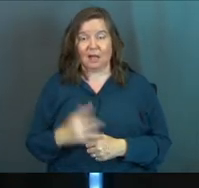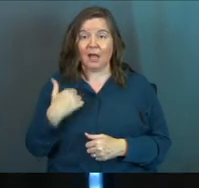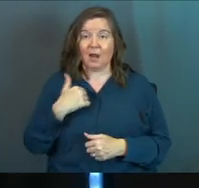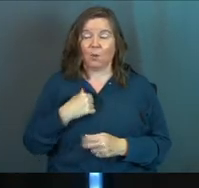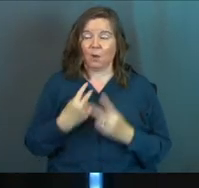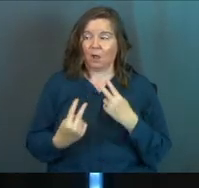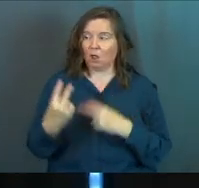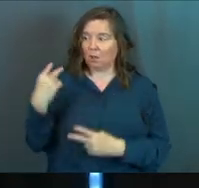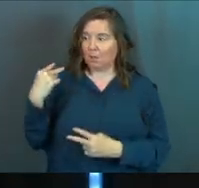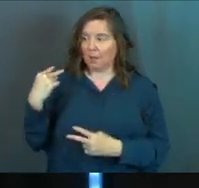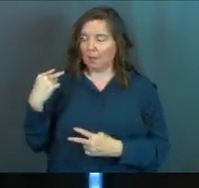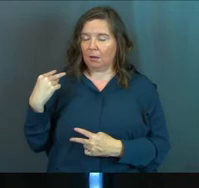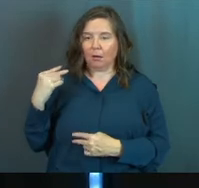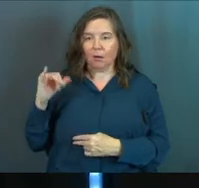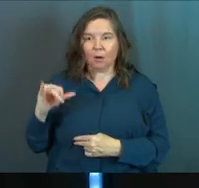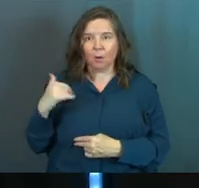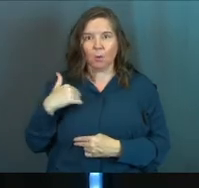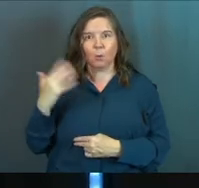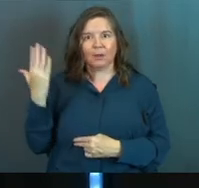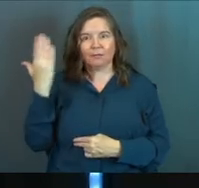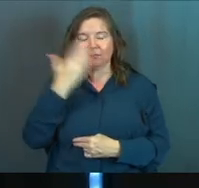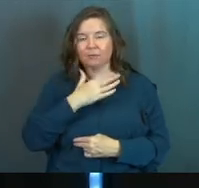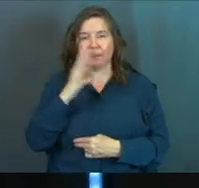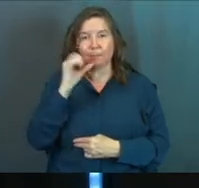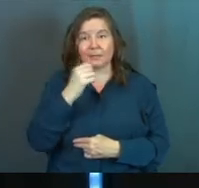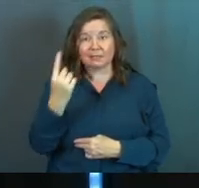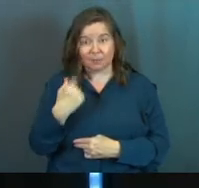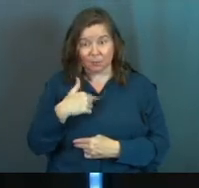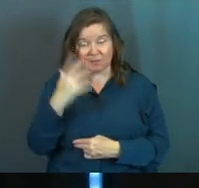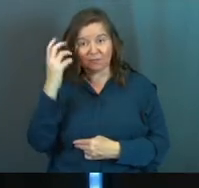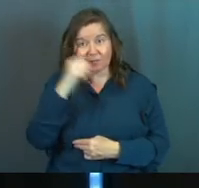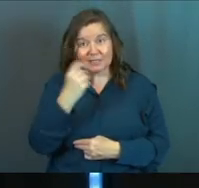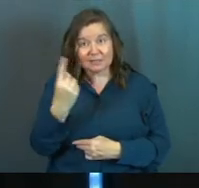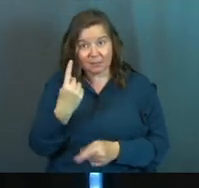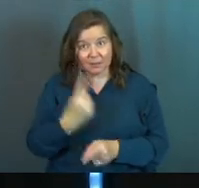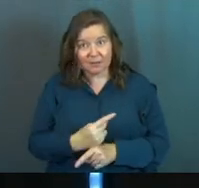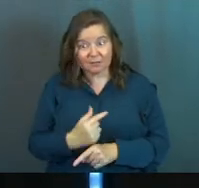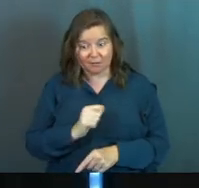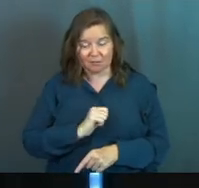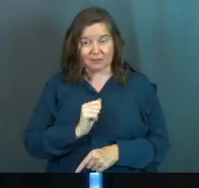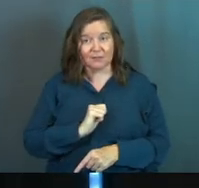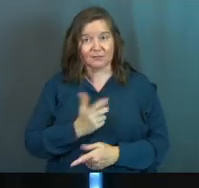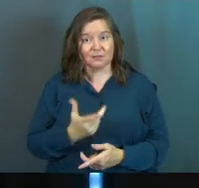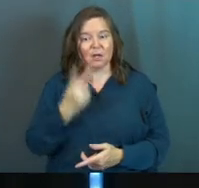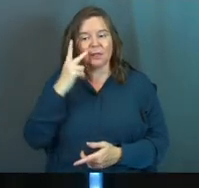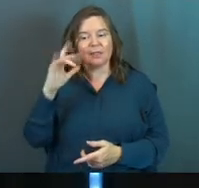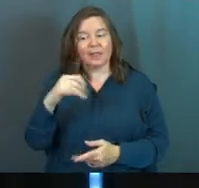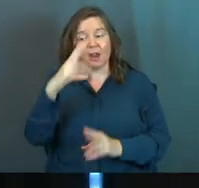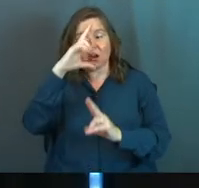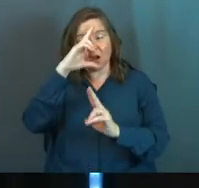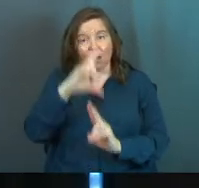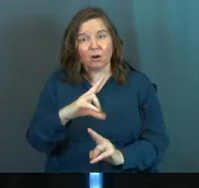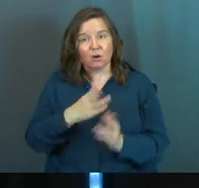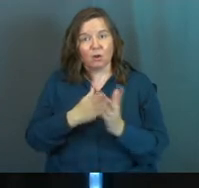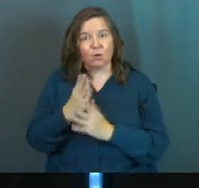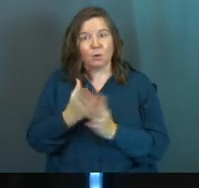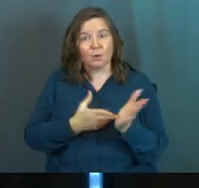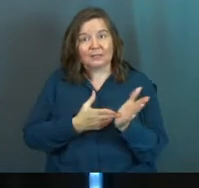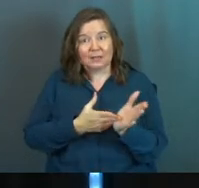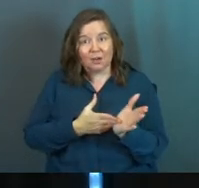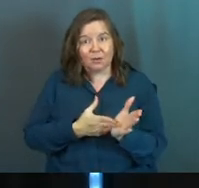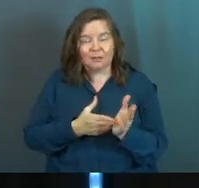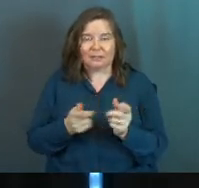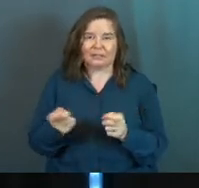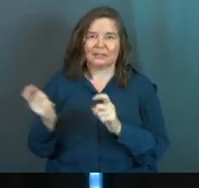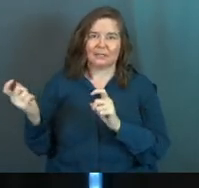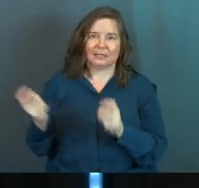And we look back at that, and we're like, we've missed something. Haven't we missed something? See, that honor through integrity